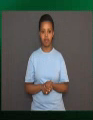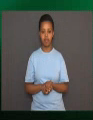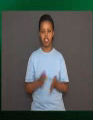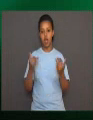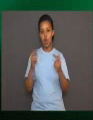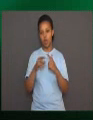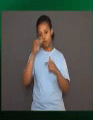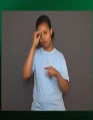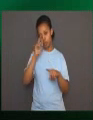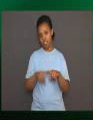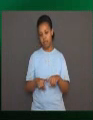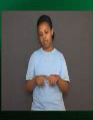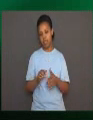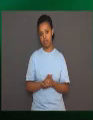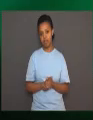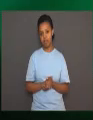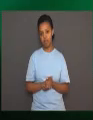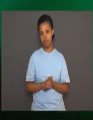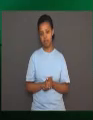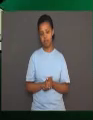Let's get back to our lesson.